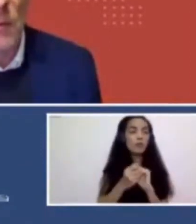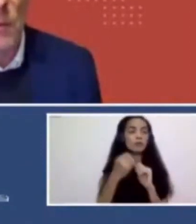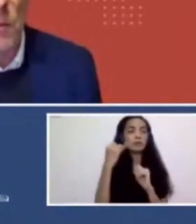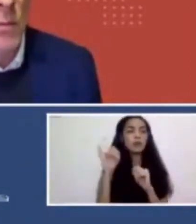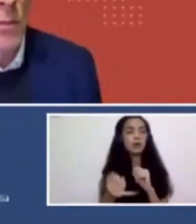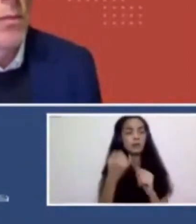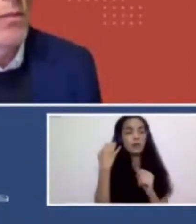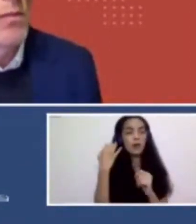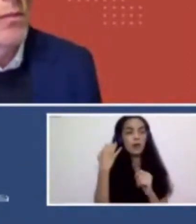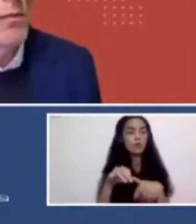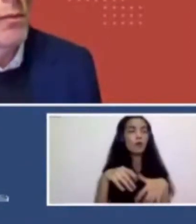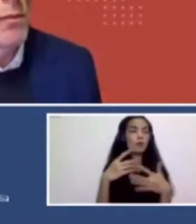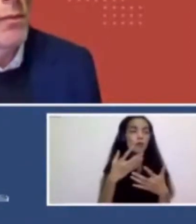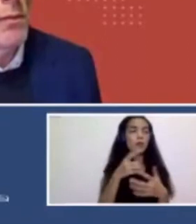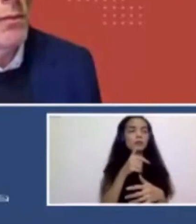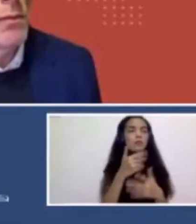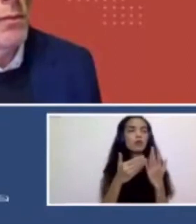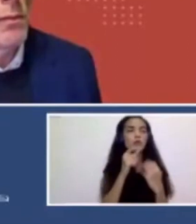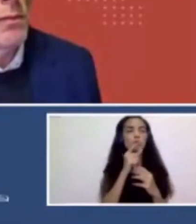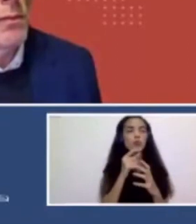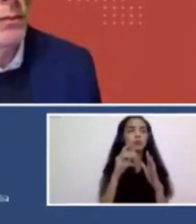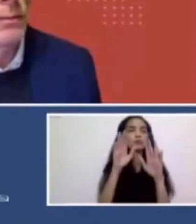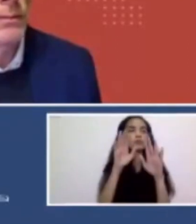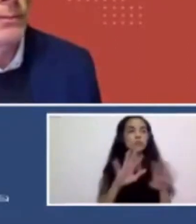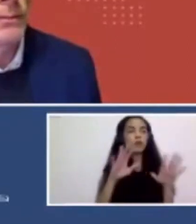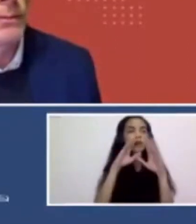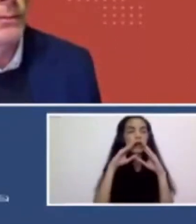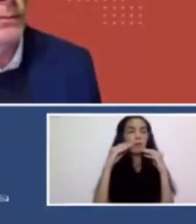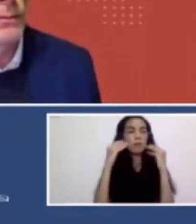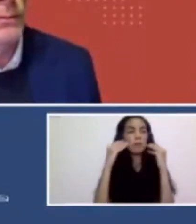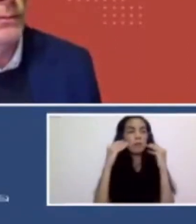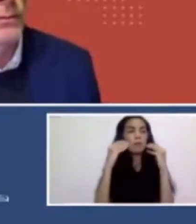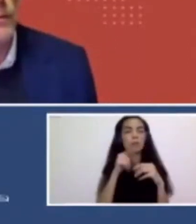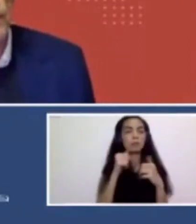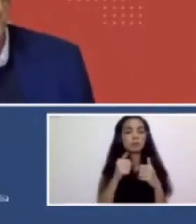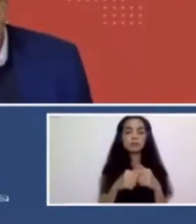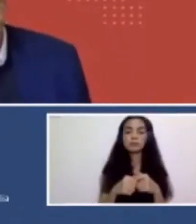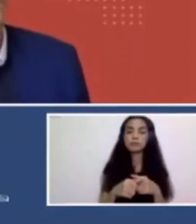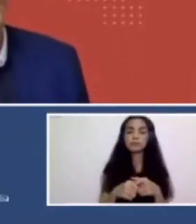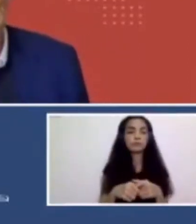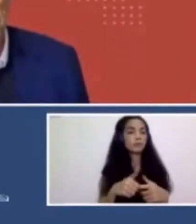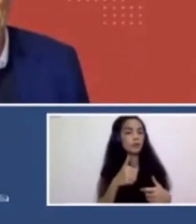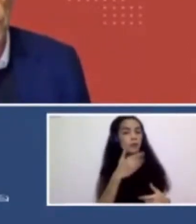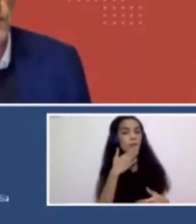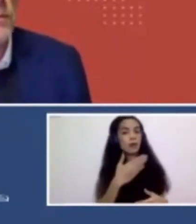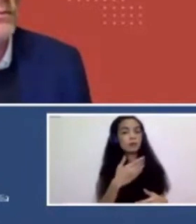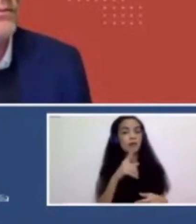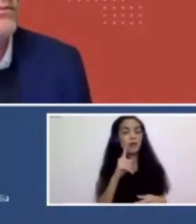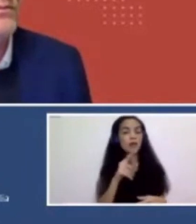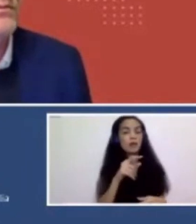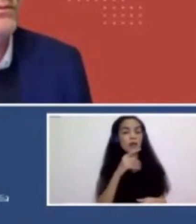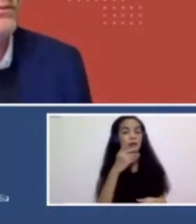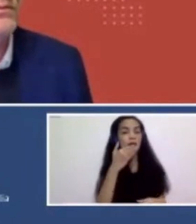Thank you. Um, I'd like to continue with the, with the question from an anonymous attendee, but I'd like also